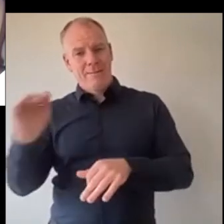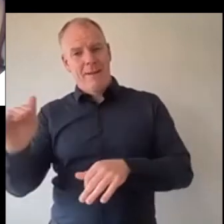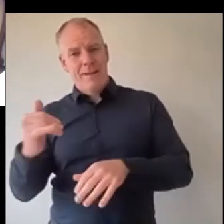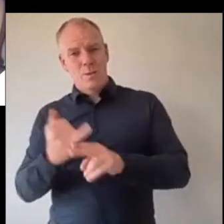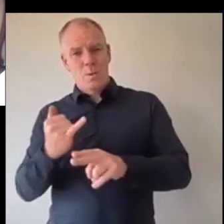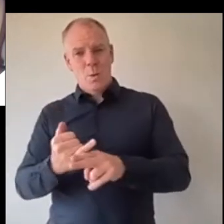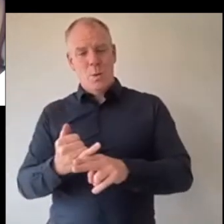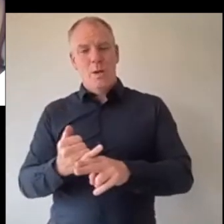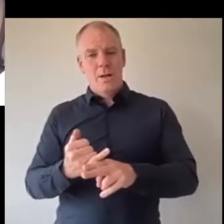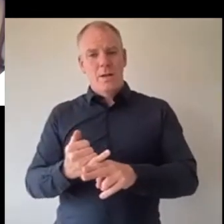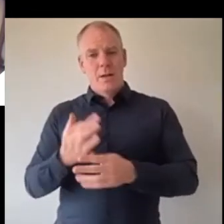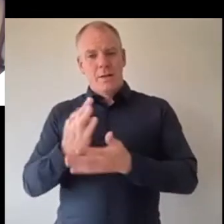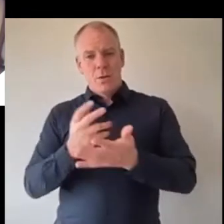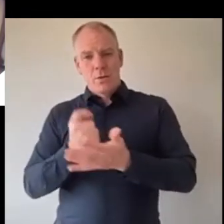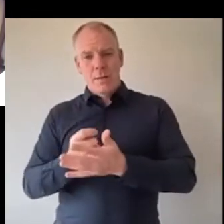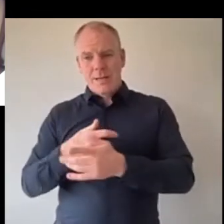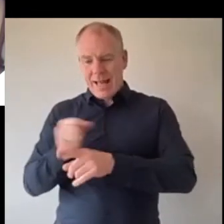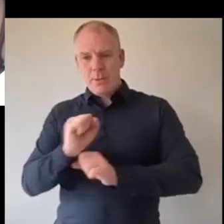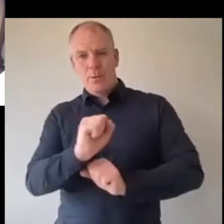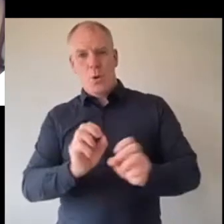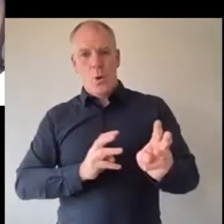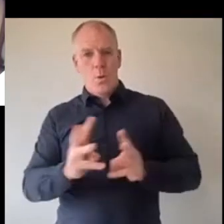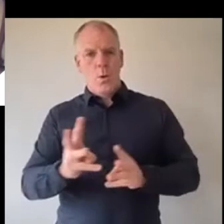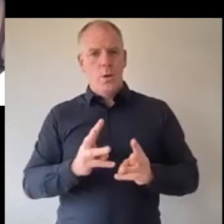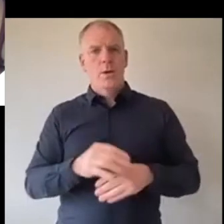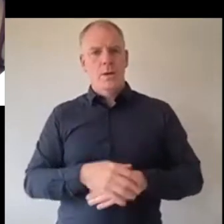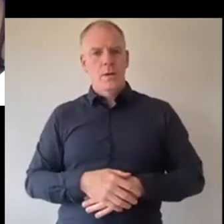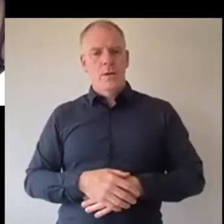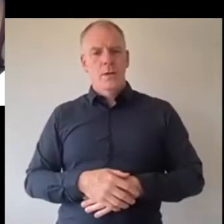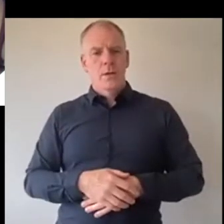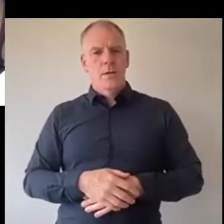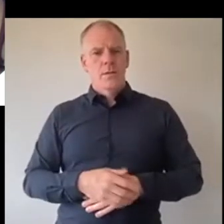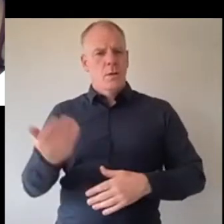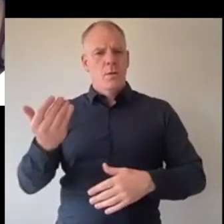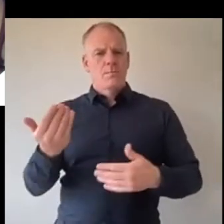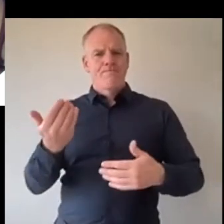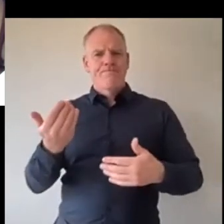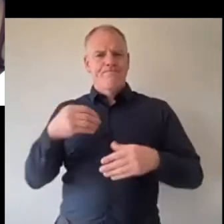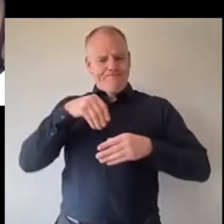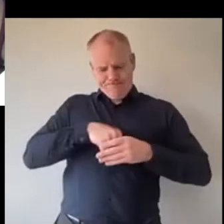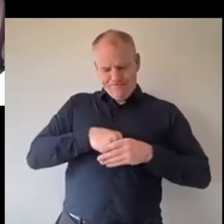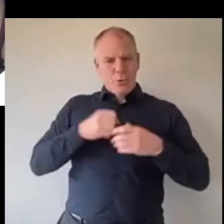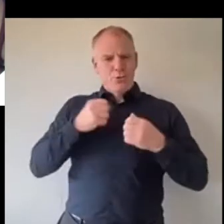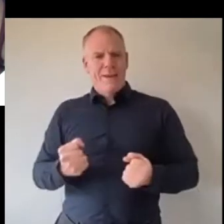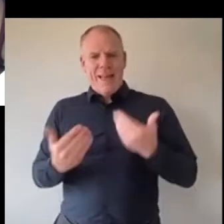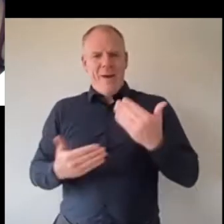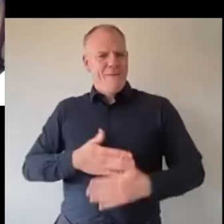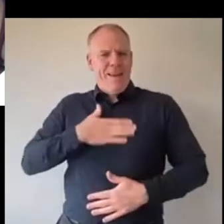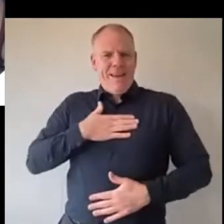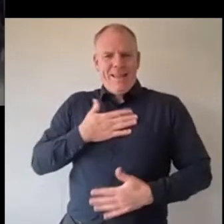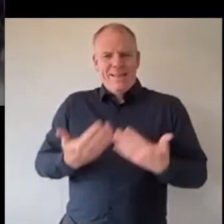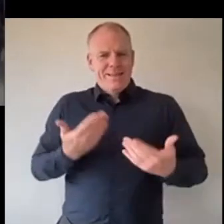occasions to keep up with your work so what what have you where did you get your strength from and how did you feel about that um